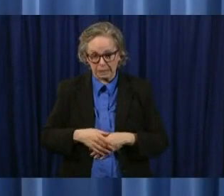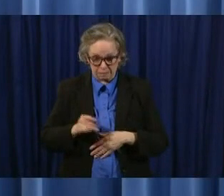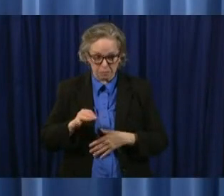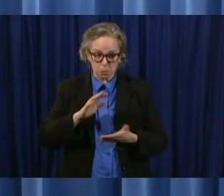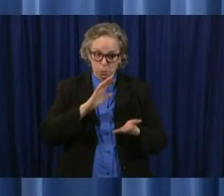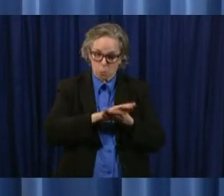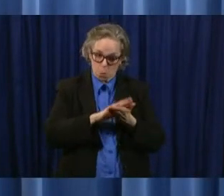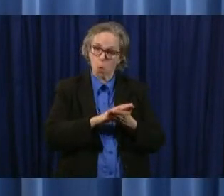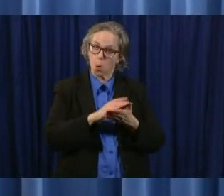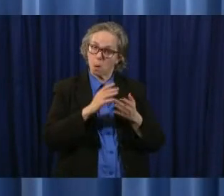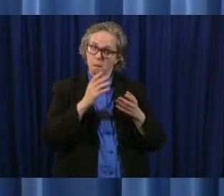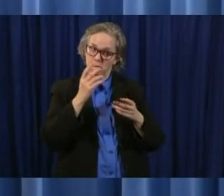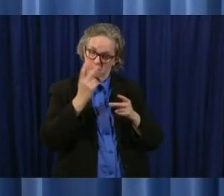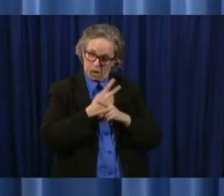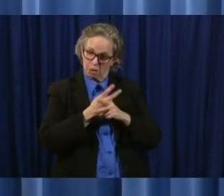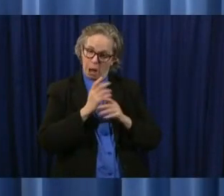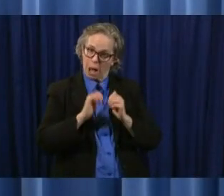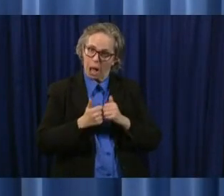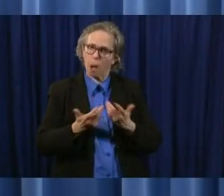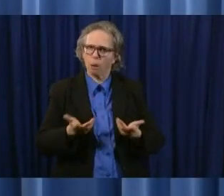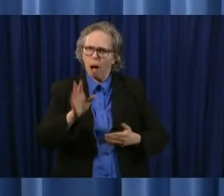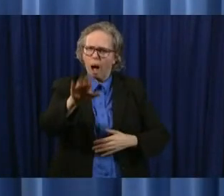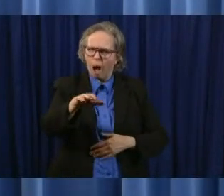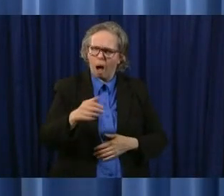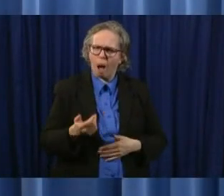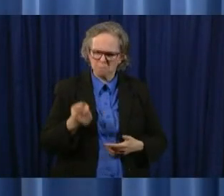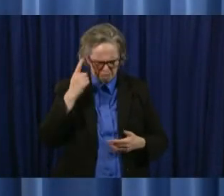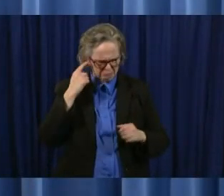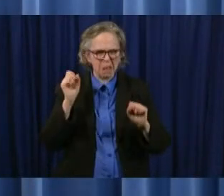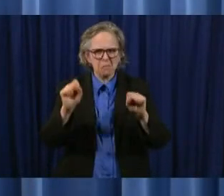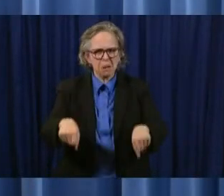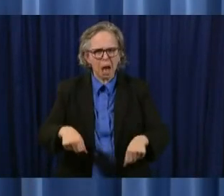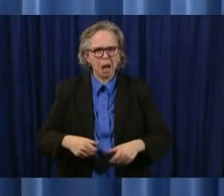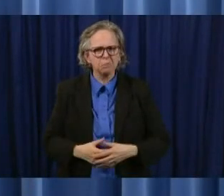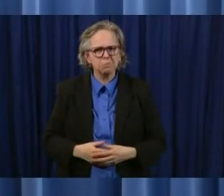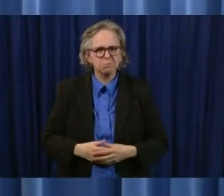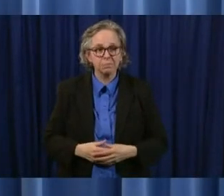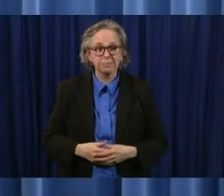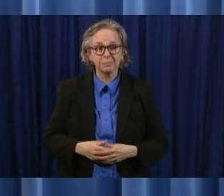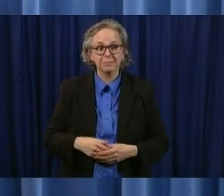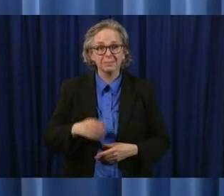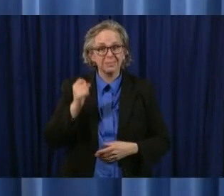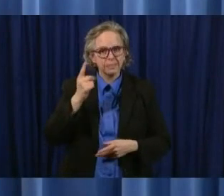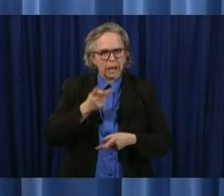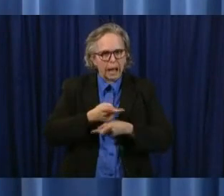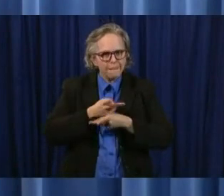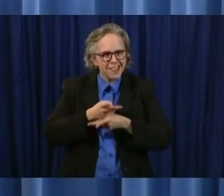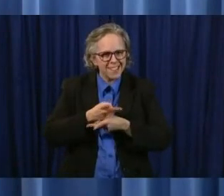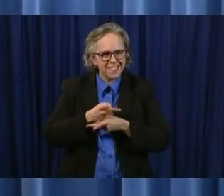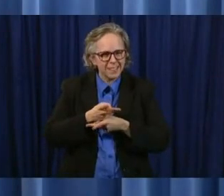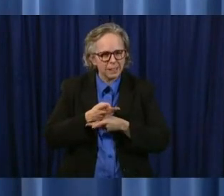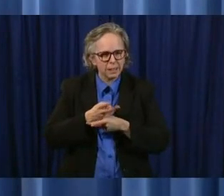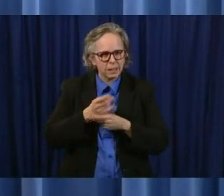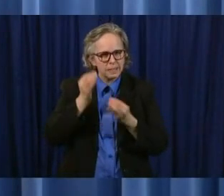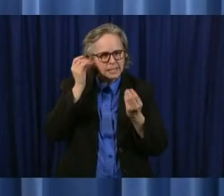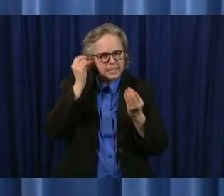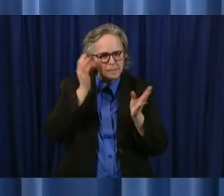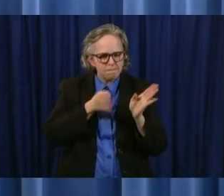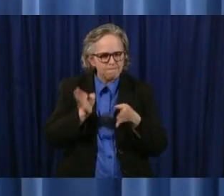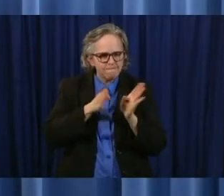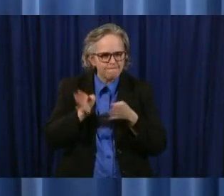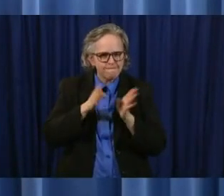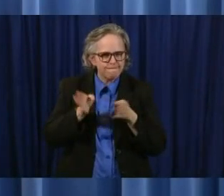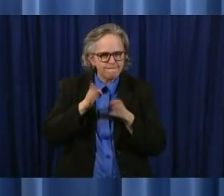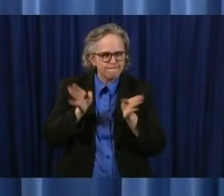a graduation i would certainly think so um again they've got to be careful it's going be well thought out and they've got to figure it out some